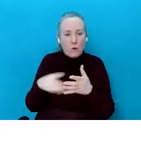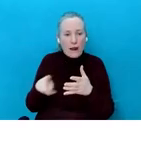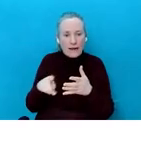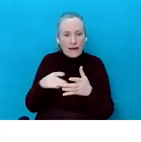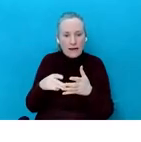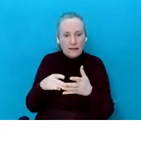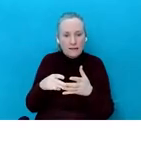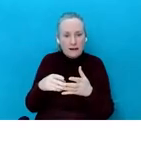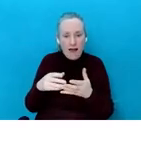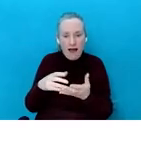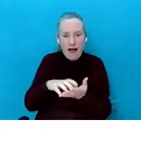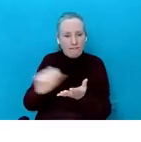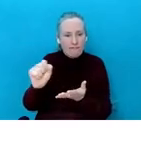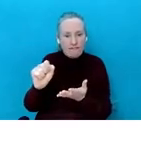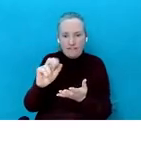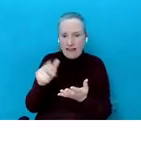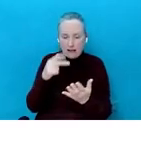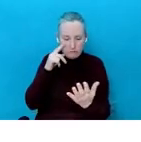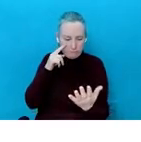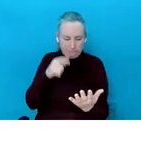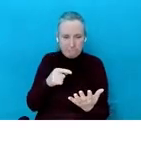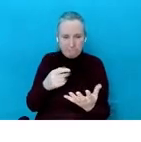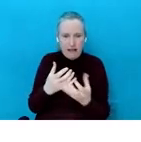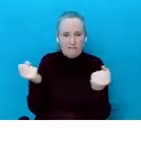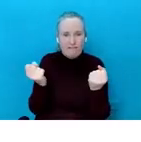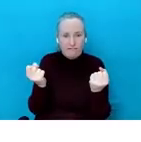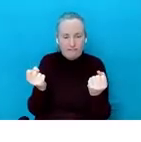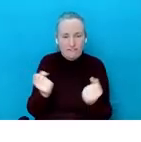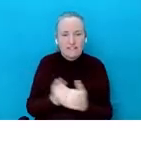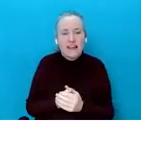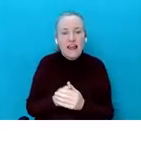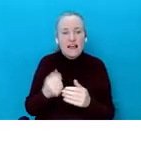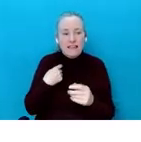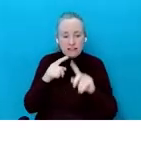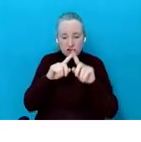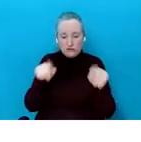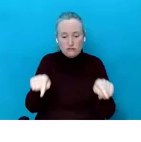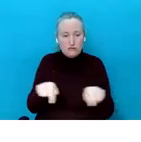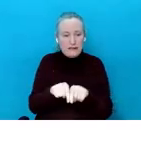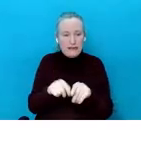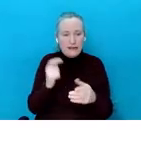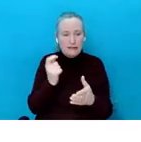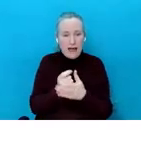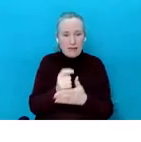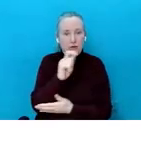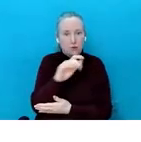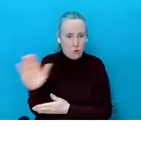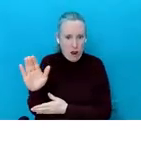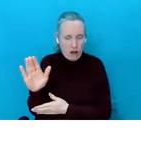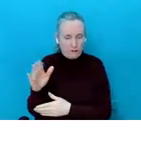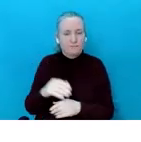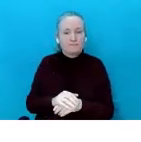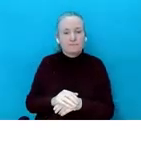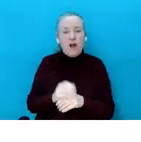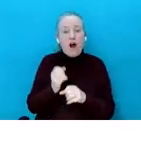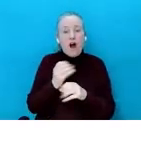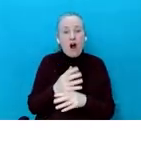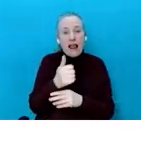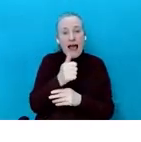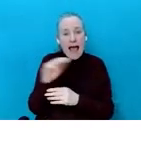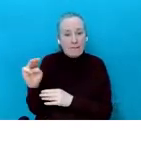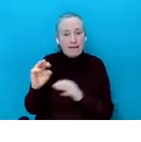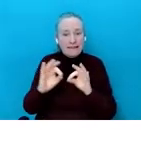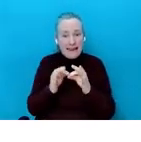device switch off and they can't access anything on it anymore. That's what a screen time tool will do. There are settings in all apps and games.